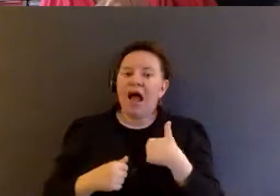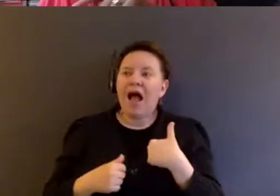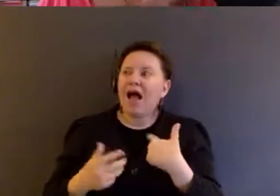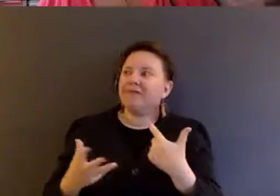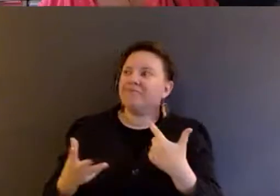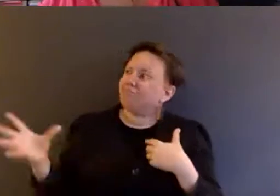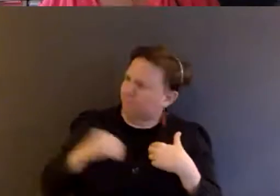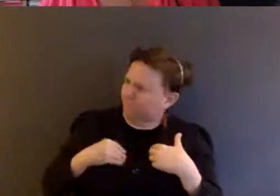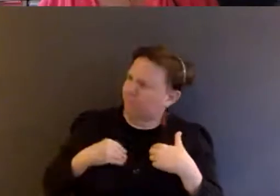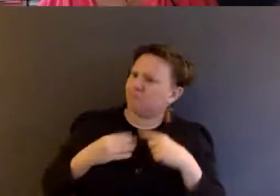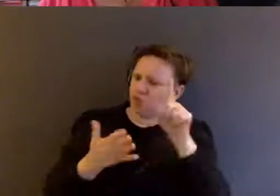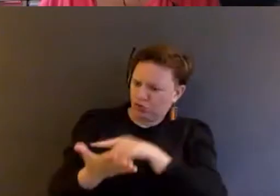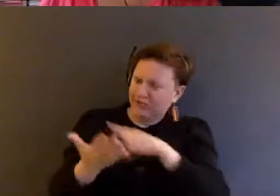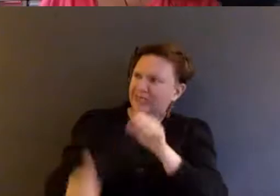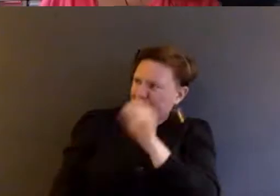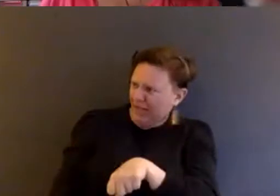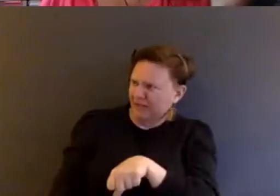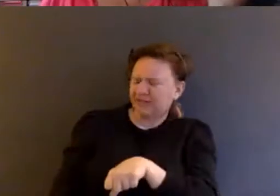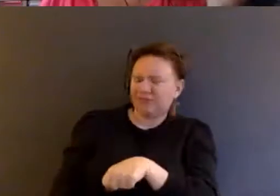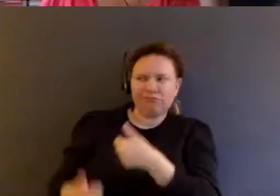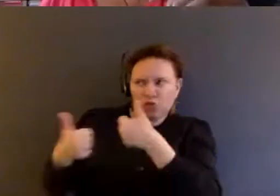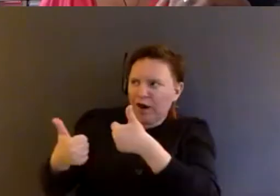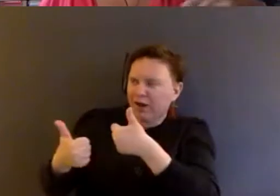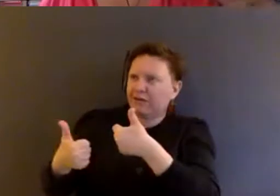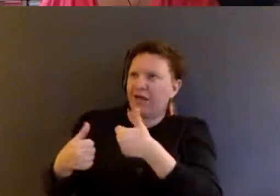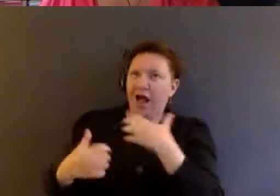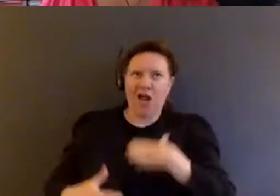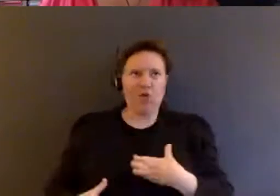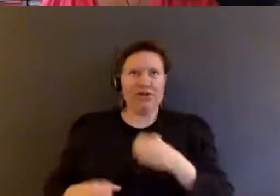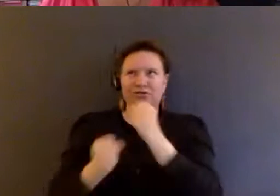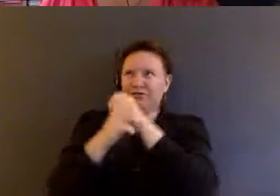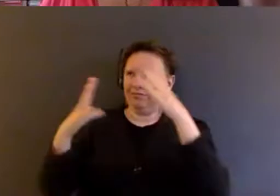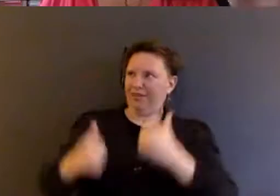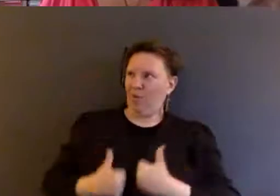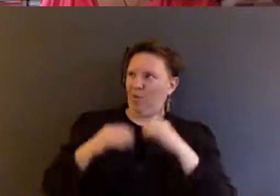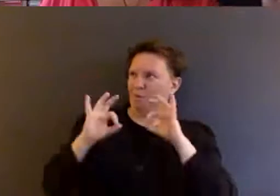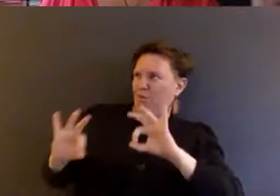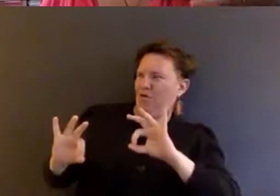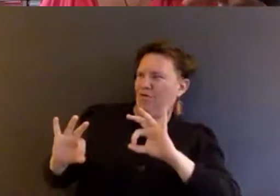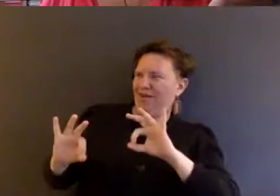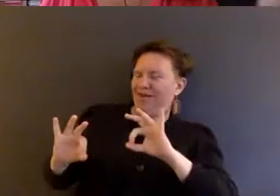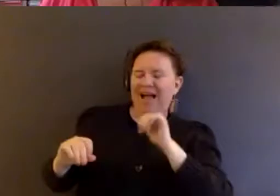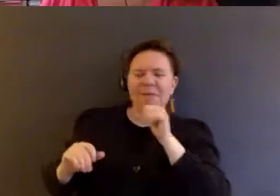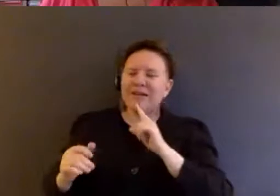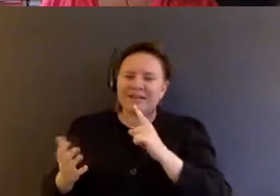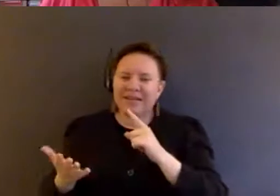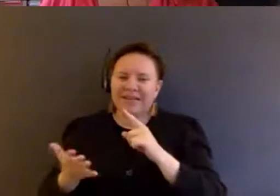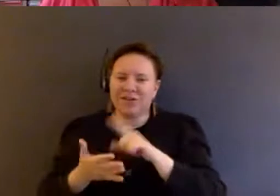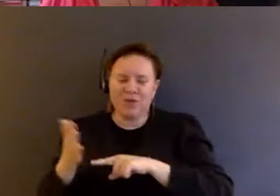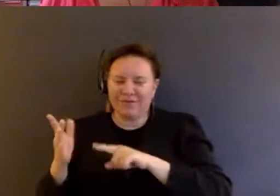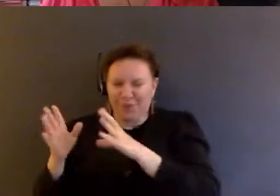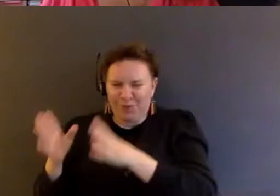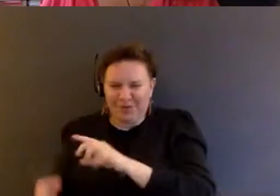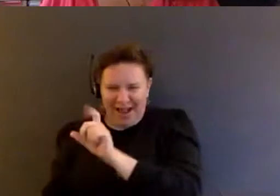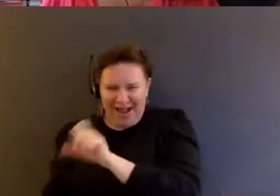critique is amazing. And I wish we lived in that world, but we don't live in that world. So I'm not saying that's what the person who asked